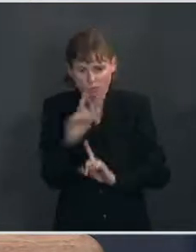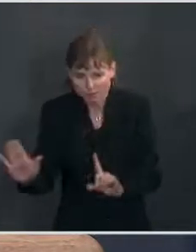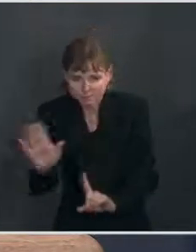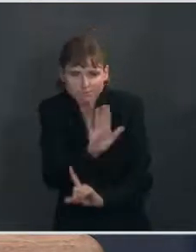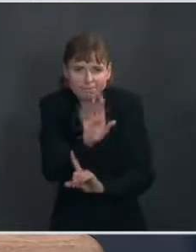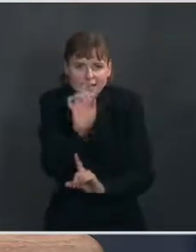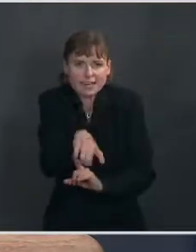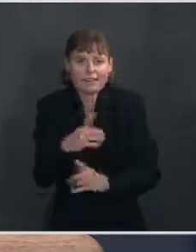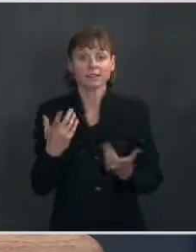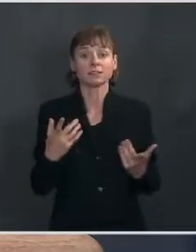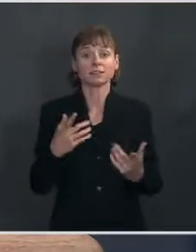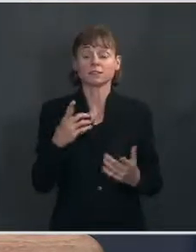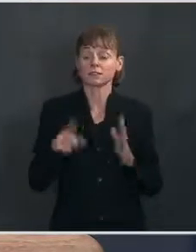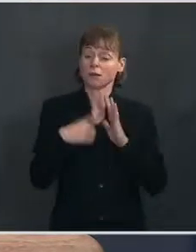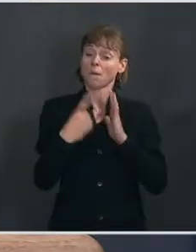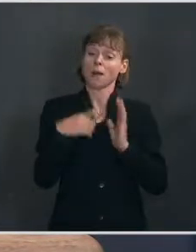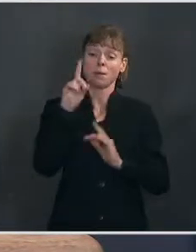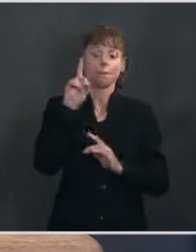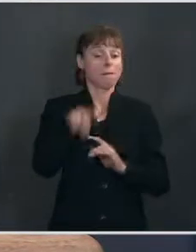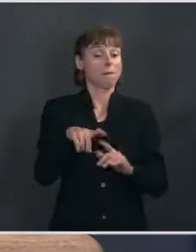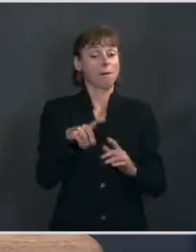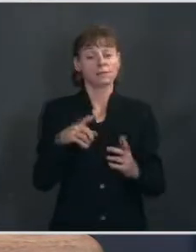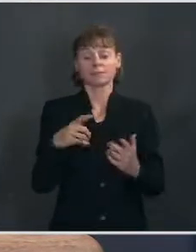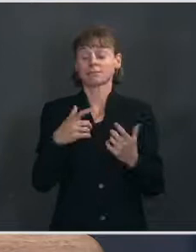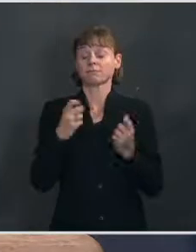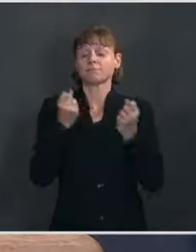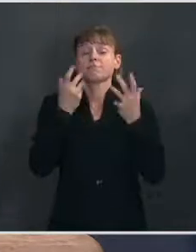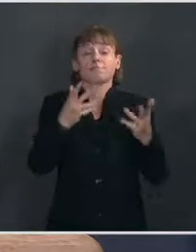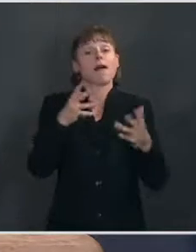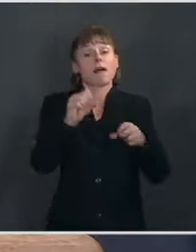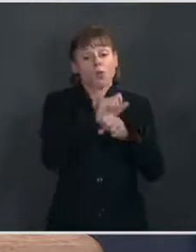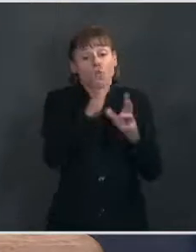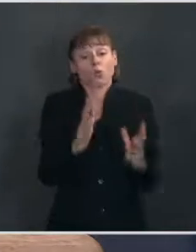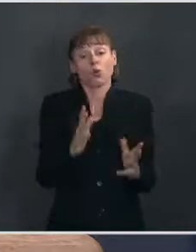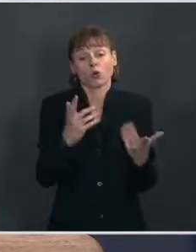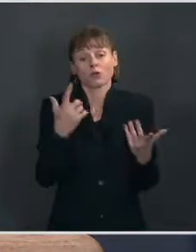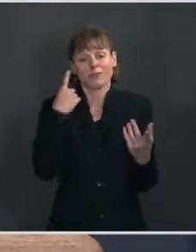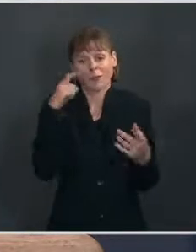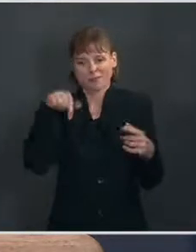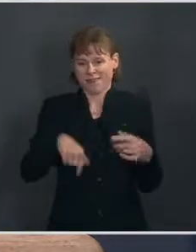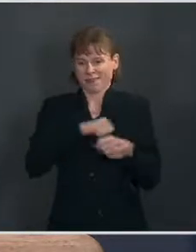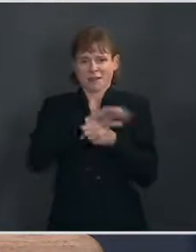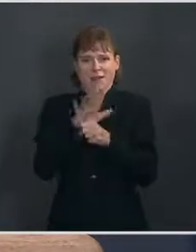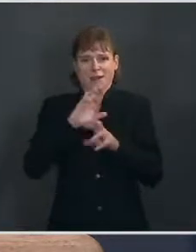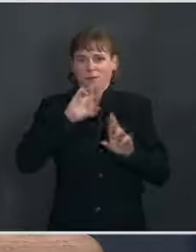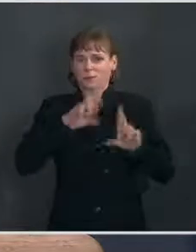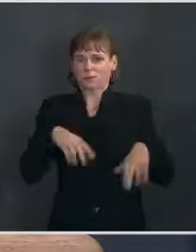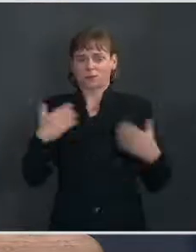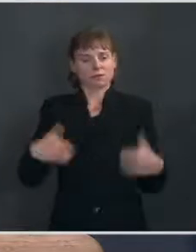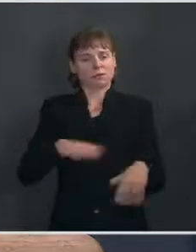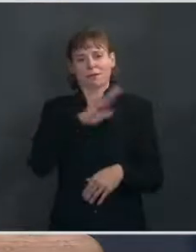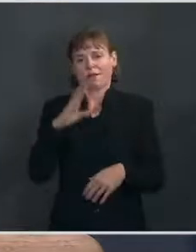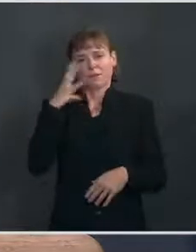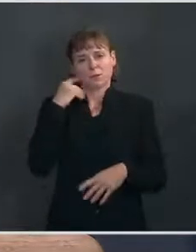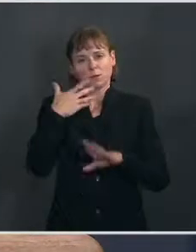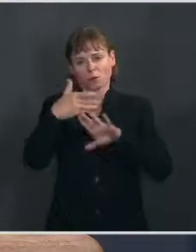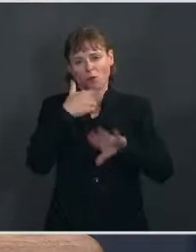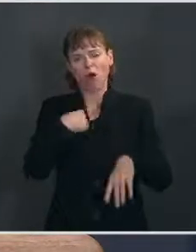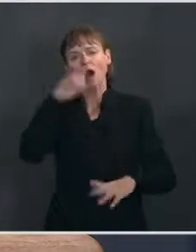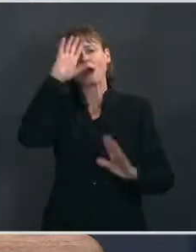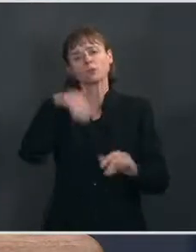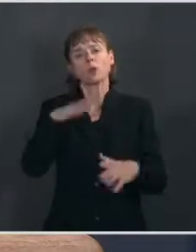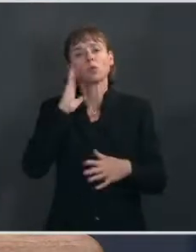manpower in some cases for this unprecedented pandemic response effort. I expect we'll have more on this as the days